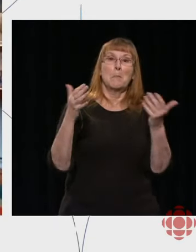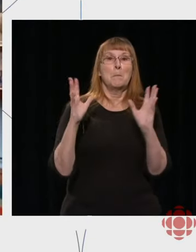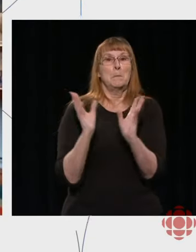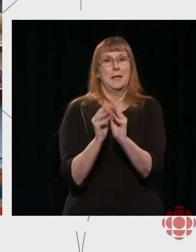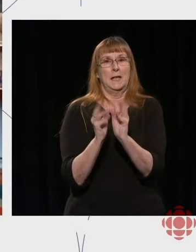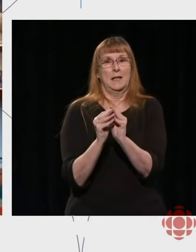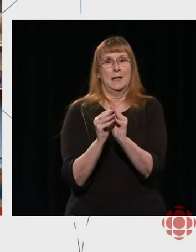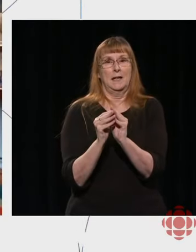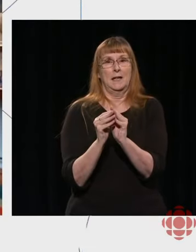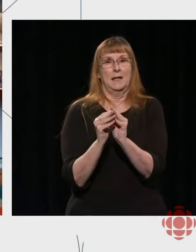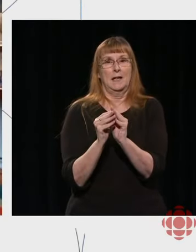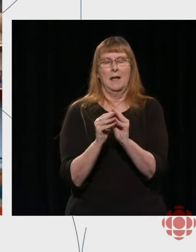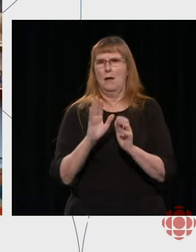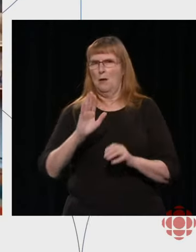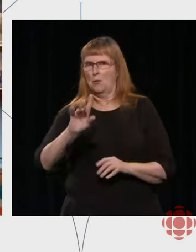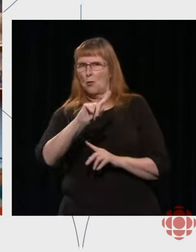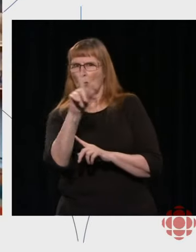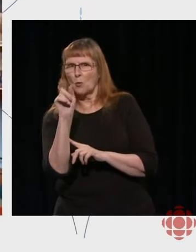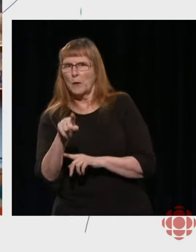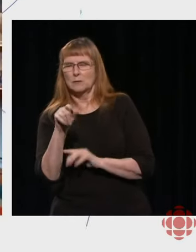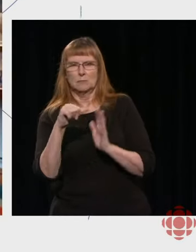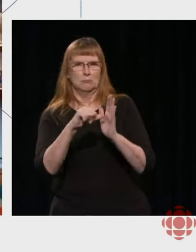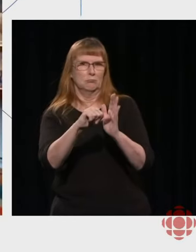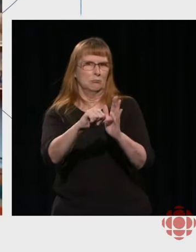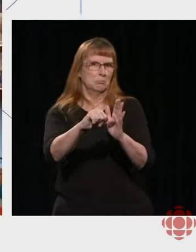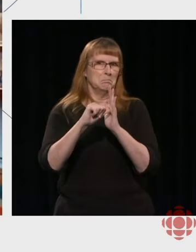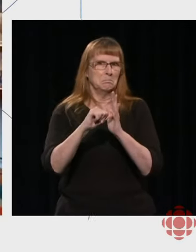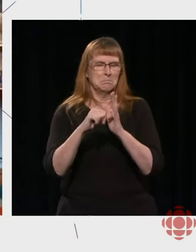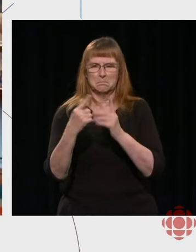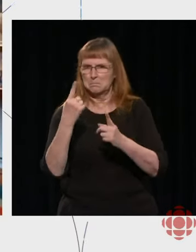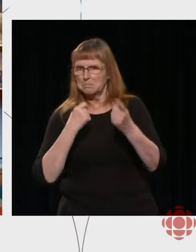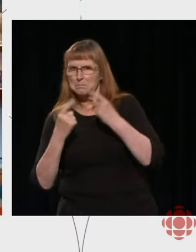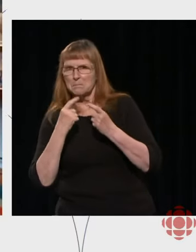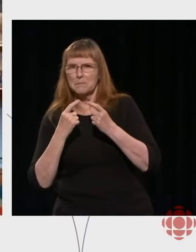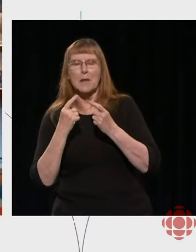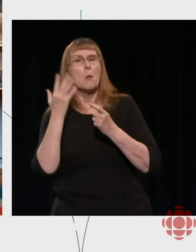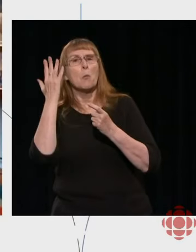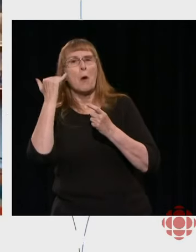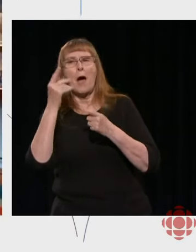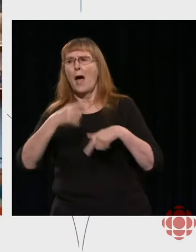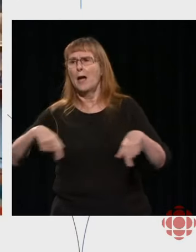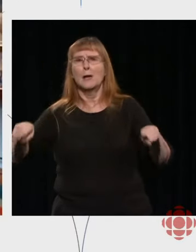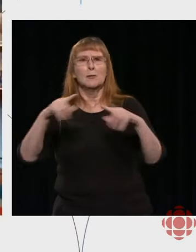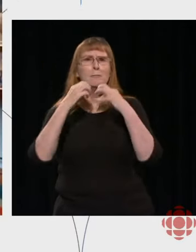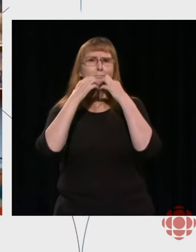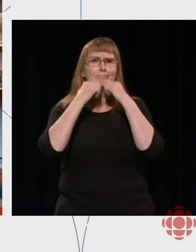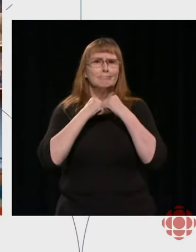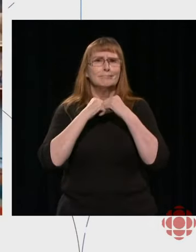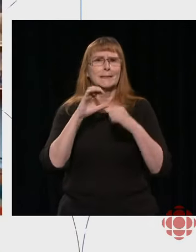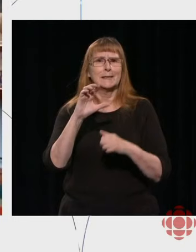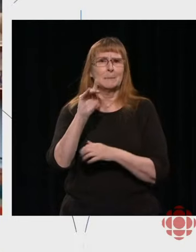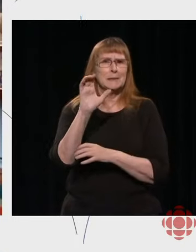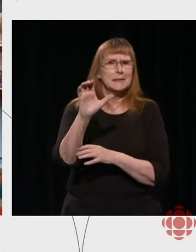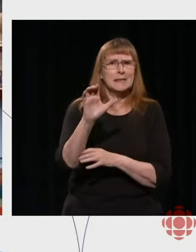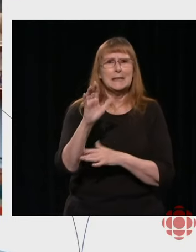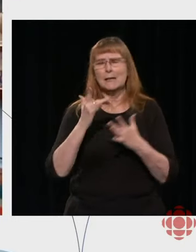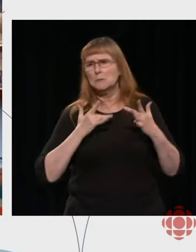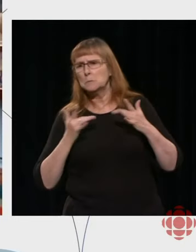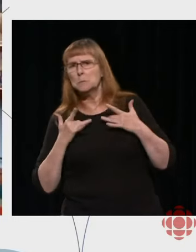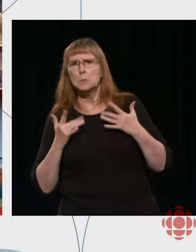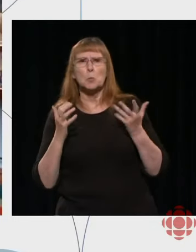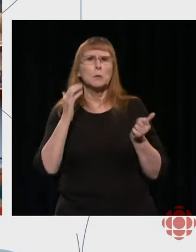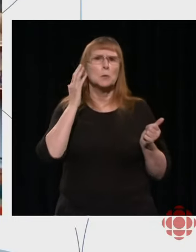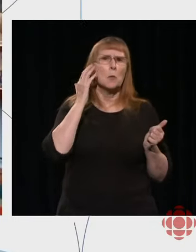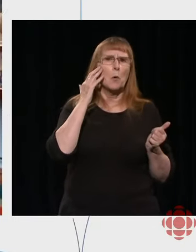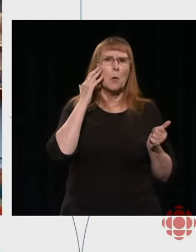of the questions was very impressive. It's not a surprise. Canadians care about their public broadcaster. And I was impressed with